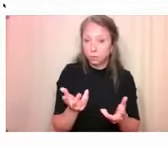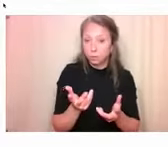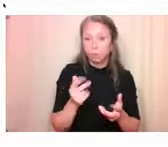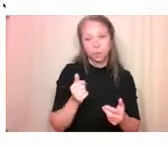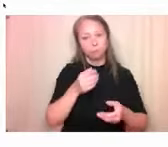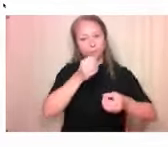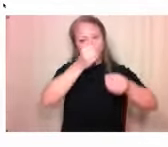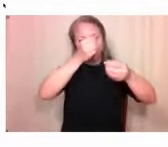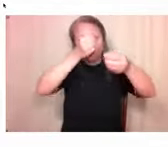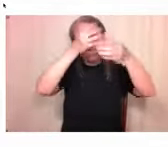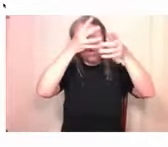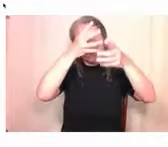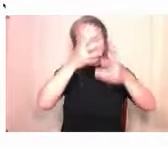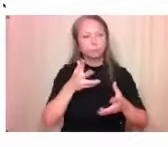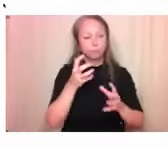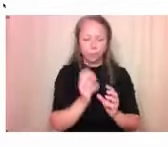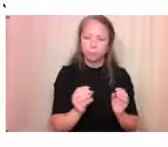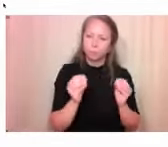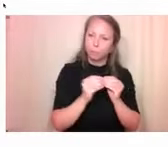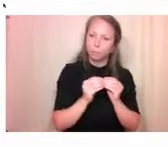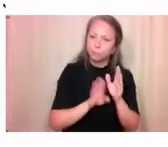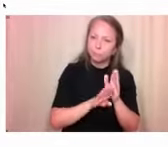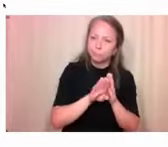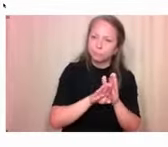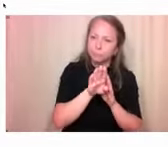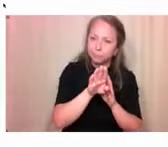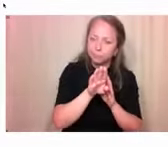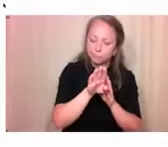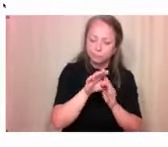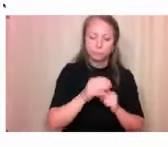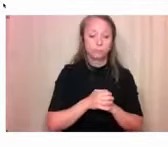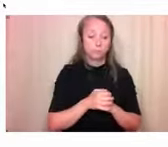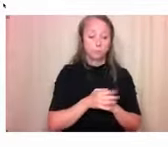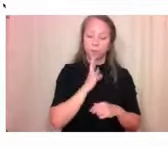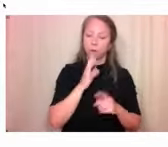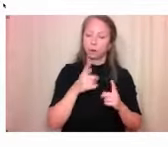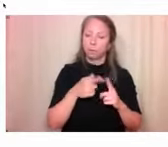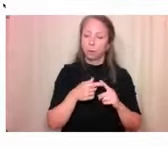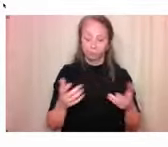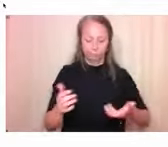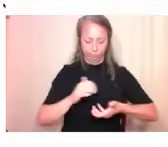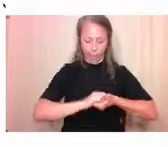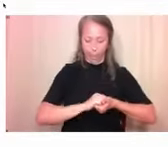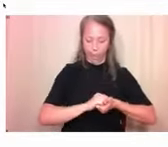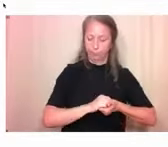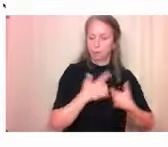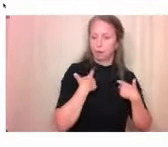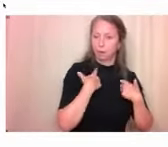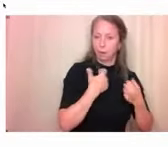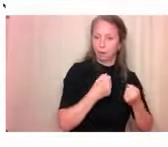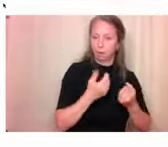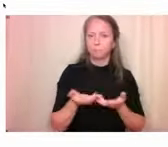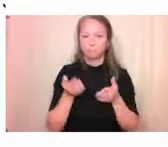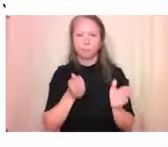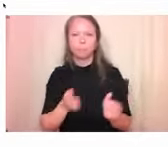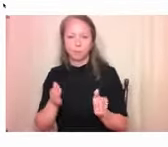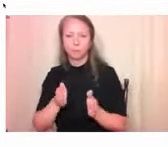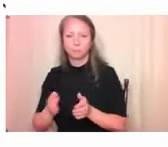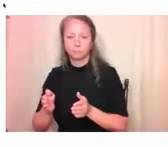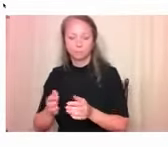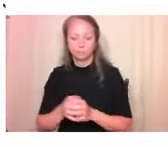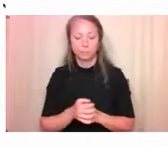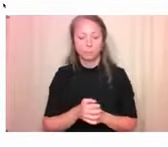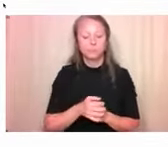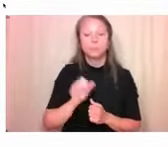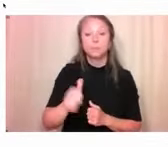is the intersection between health and planning. And the other part of our role is to bridge the gap between academic